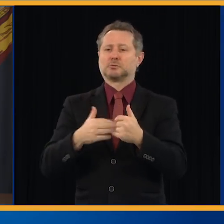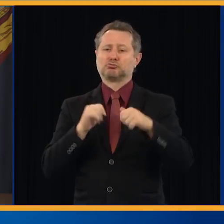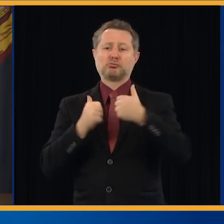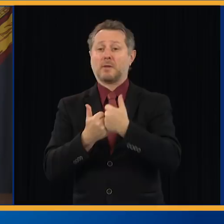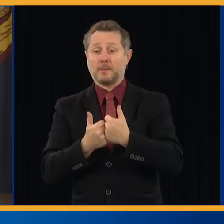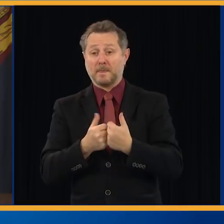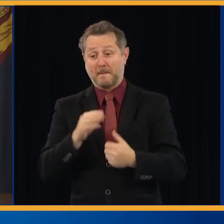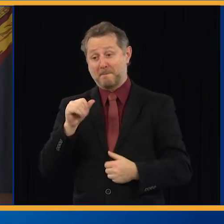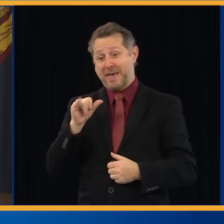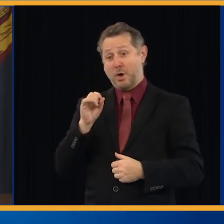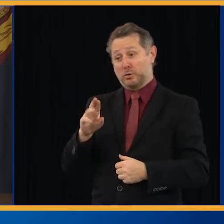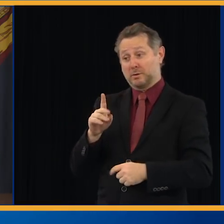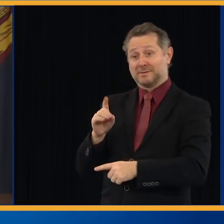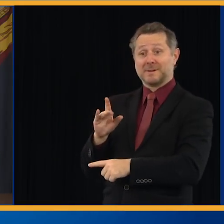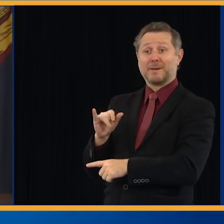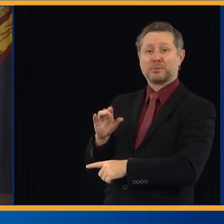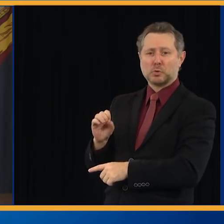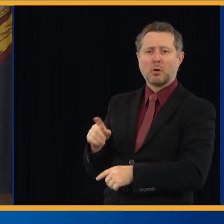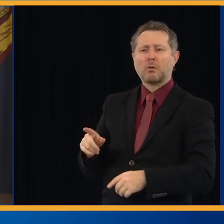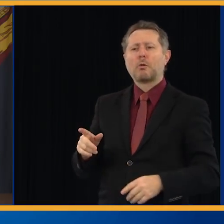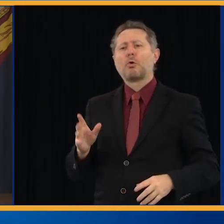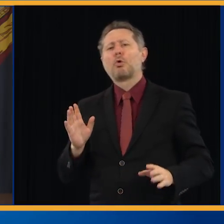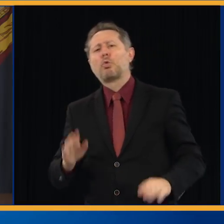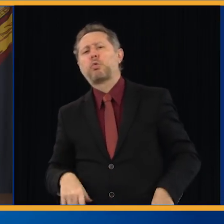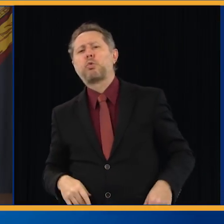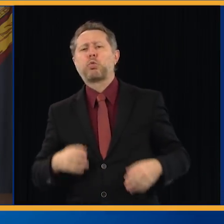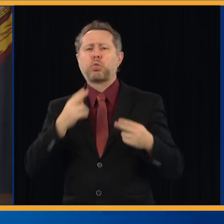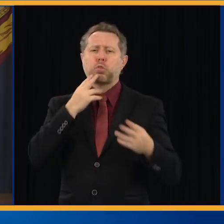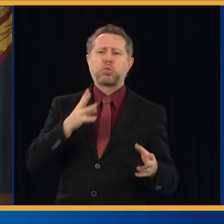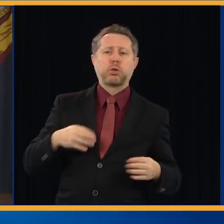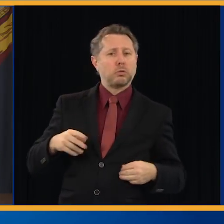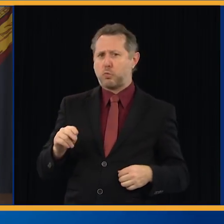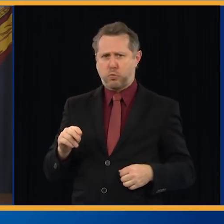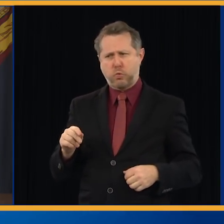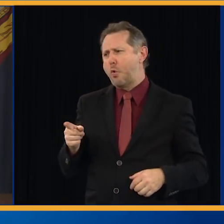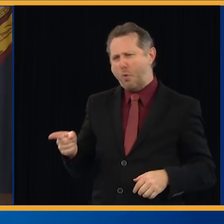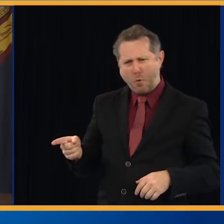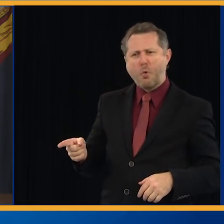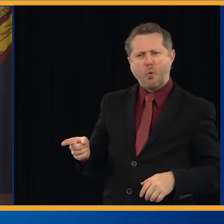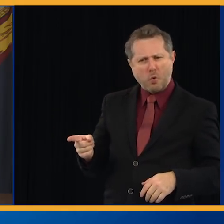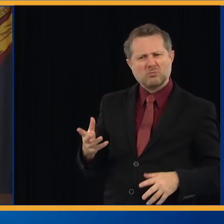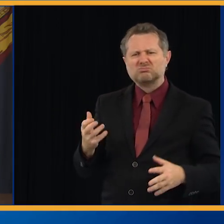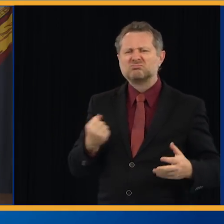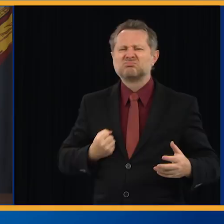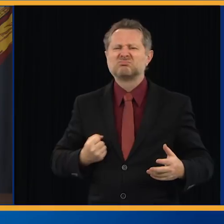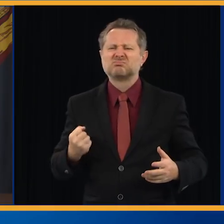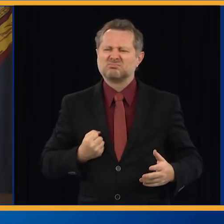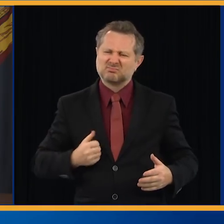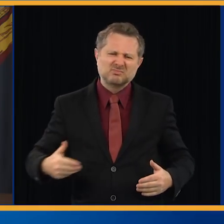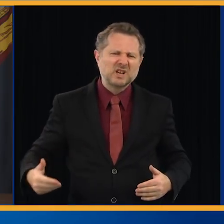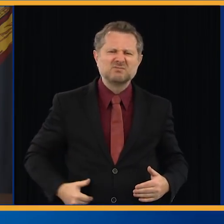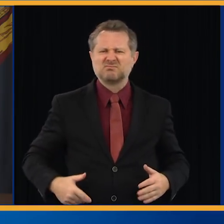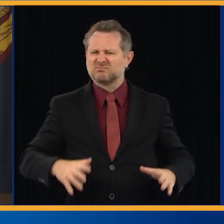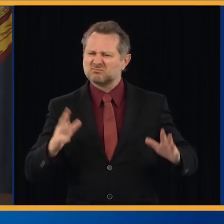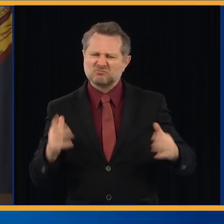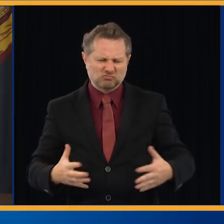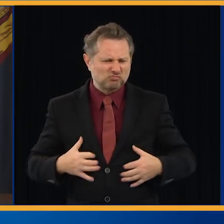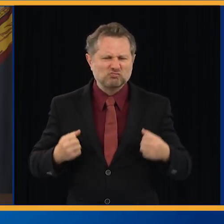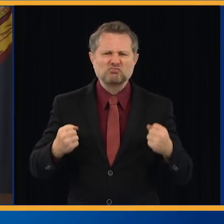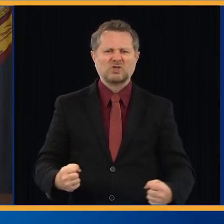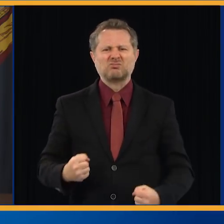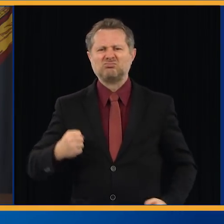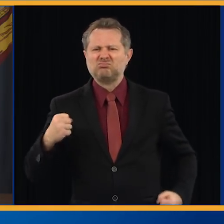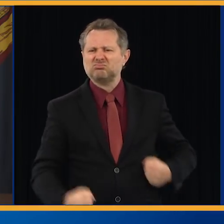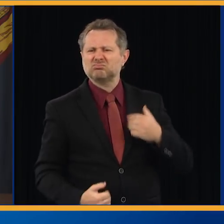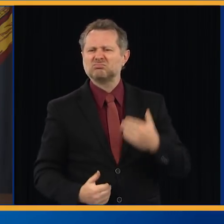eyes wide open. And it takes guts. And it takes courage. And there will be bumps along the way. I